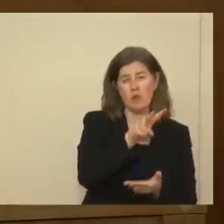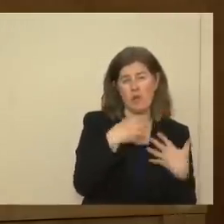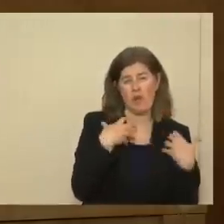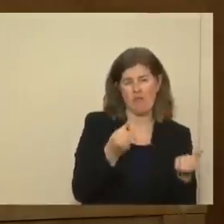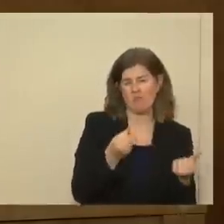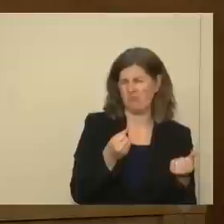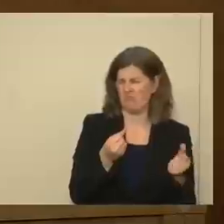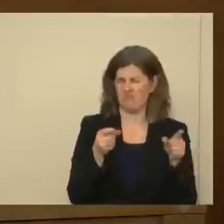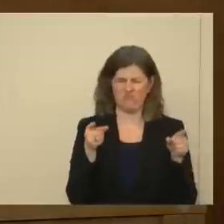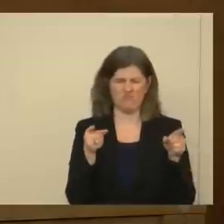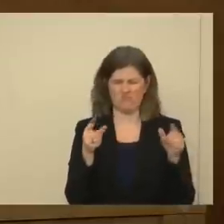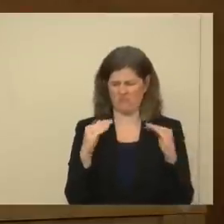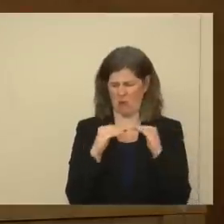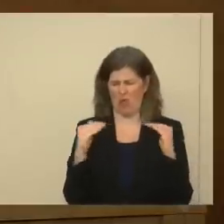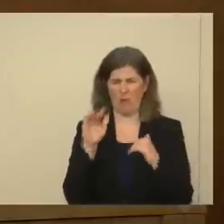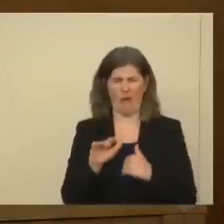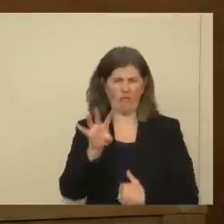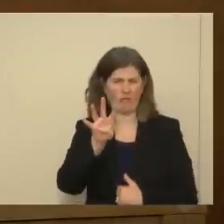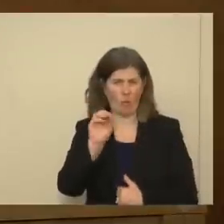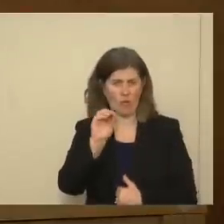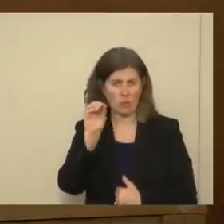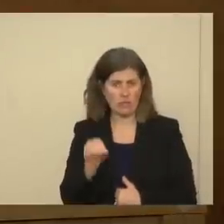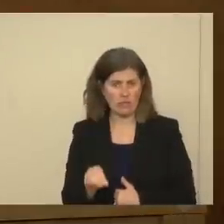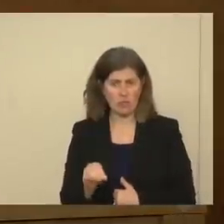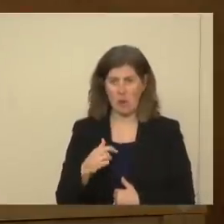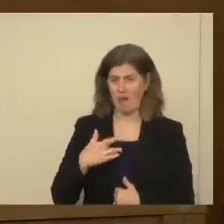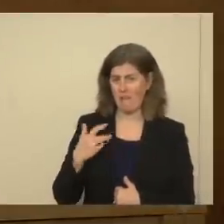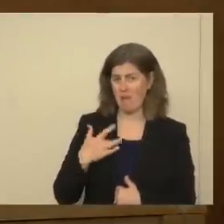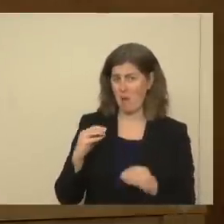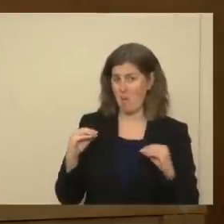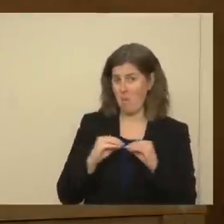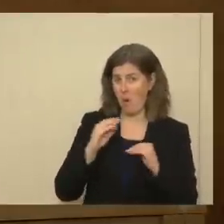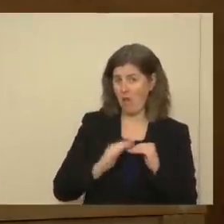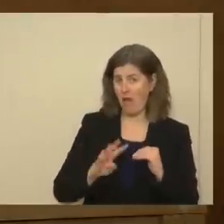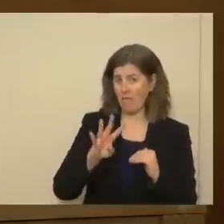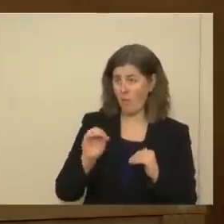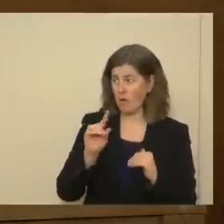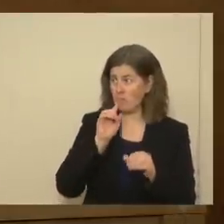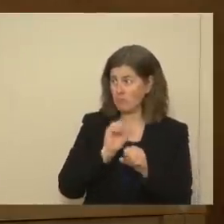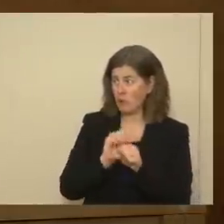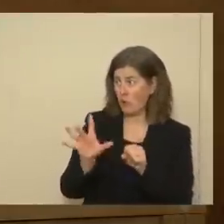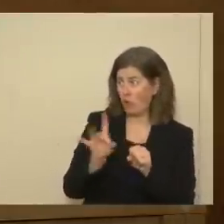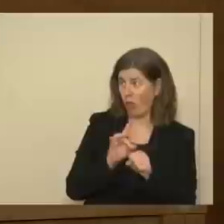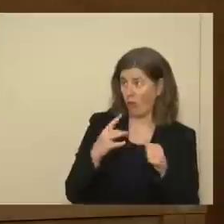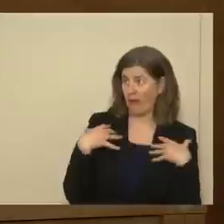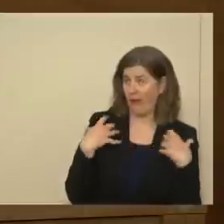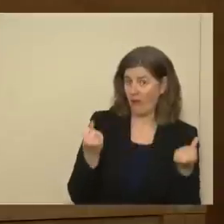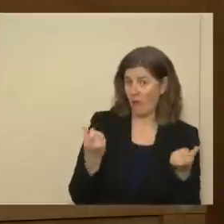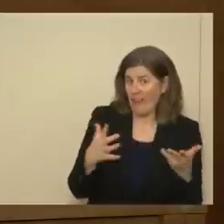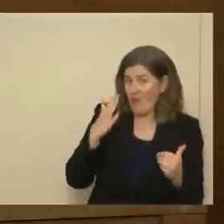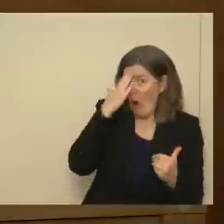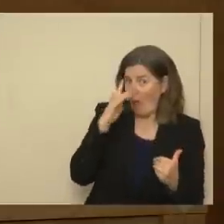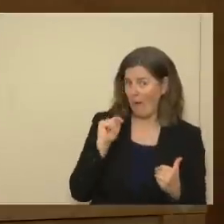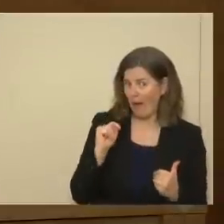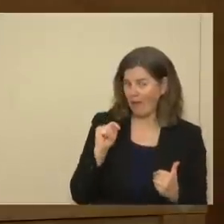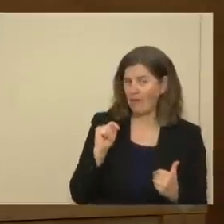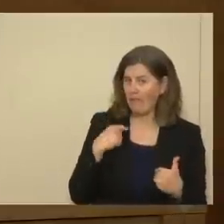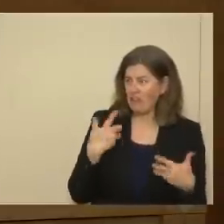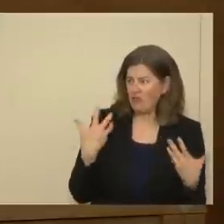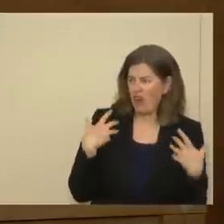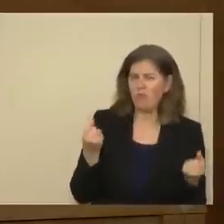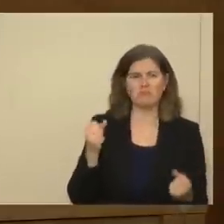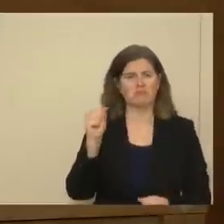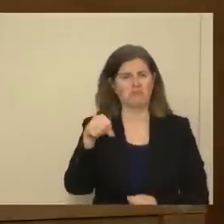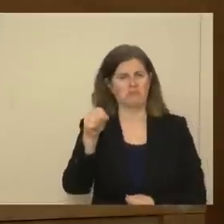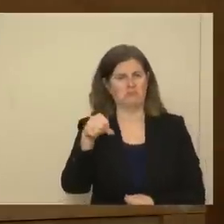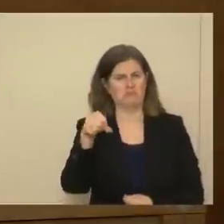40%. Do I think that more than 40% of people who get COVID in New Mexico who we know about have recovered?